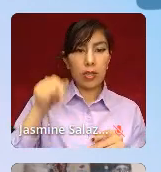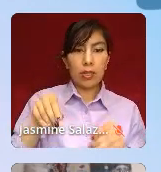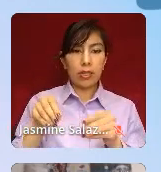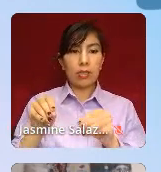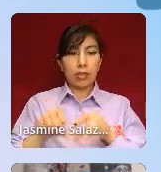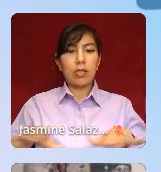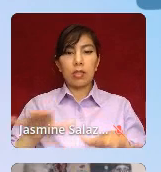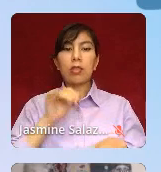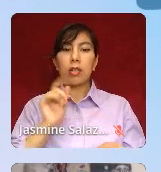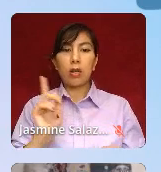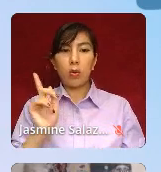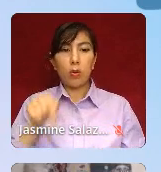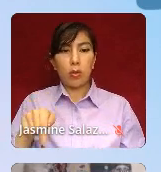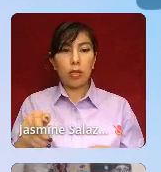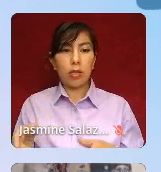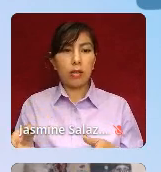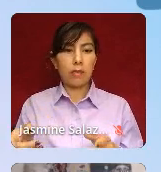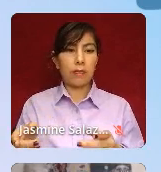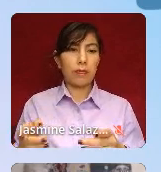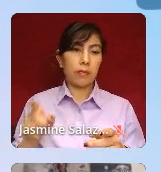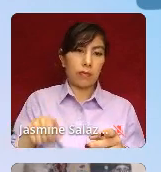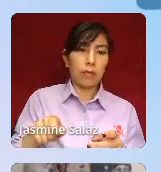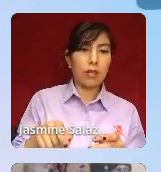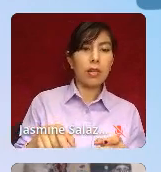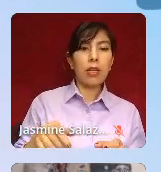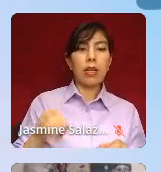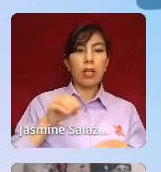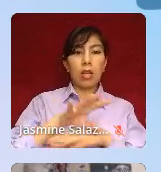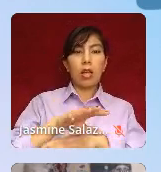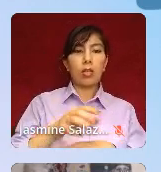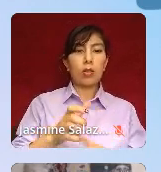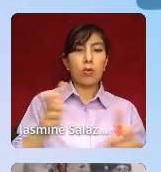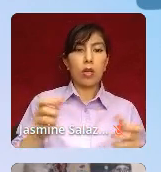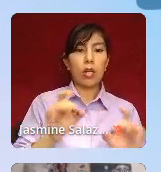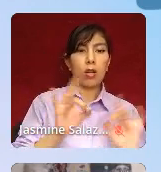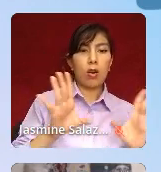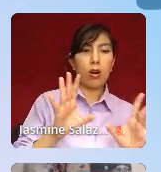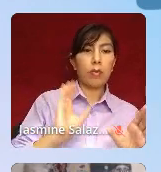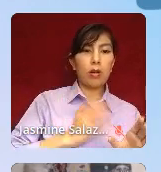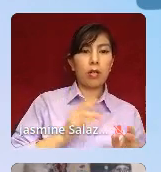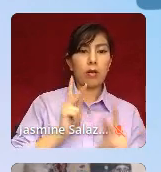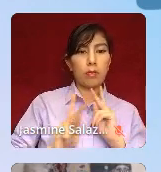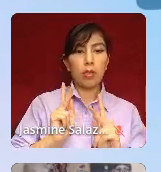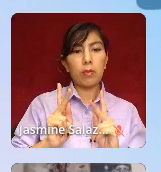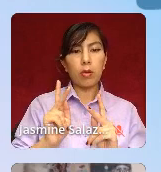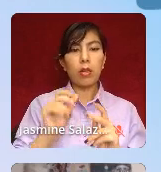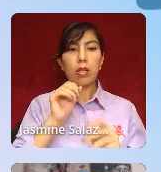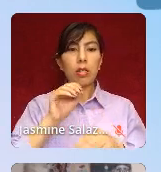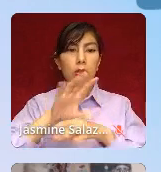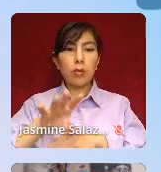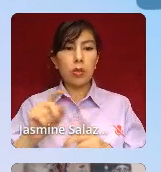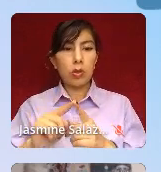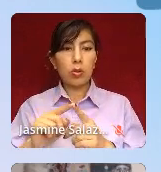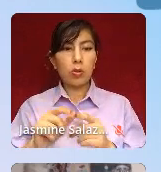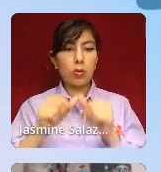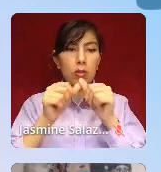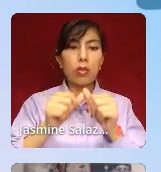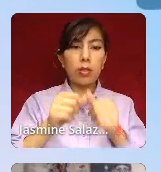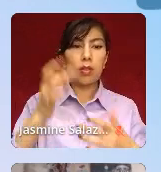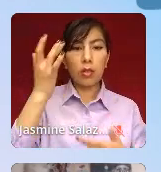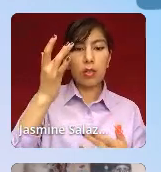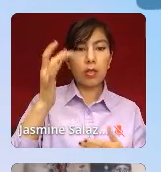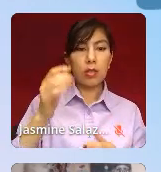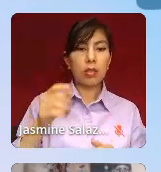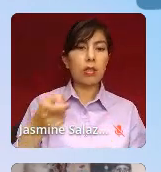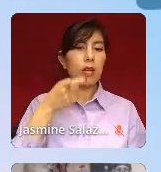it's caused us great harm to our people contributing to chronic illness, addictions and mental health issues, which in turn has caused many people to want to die.